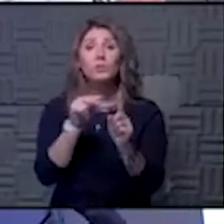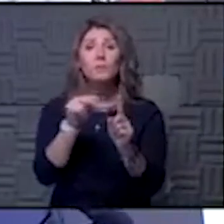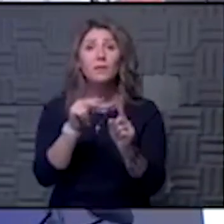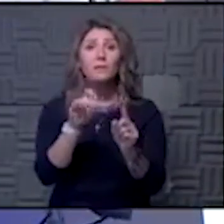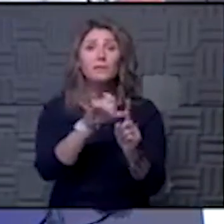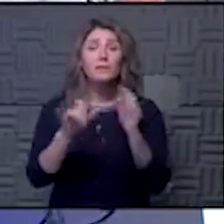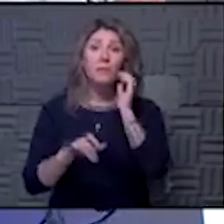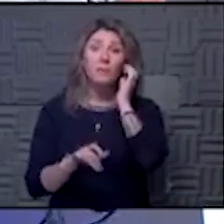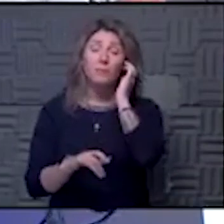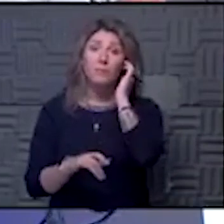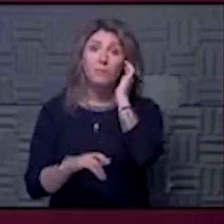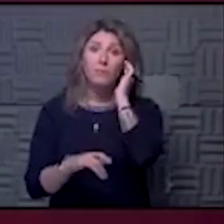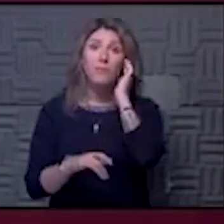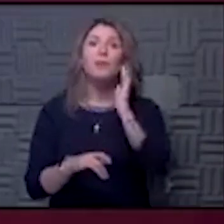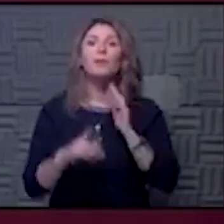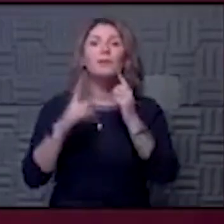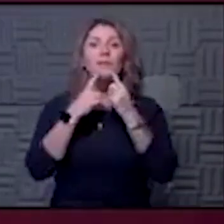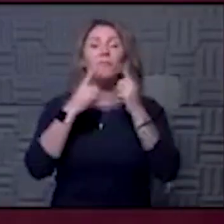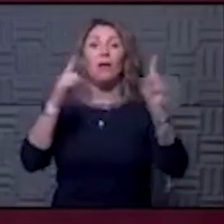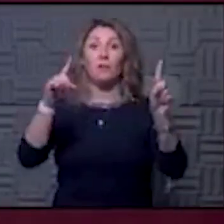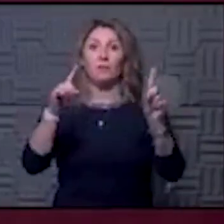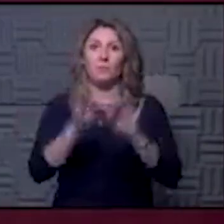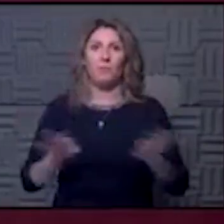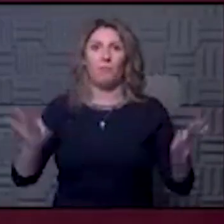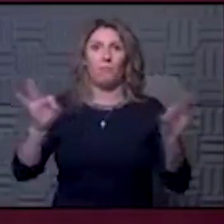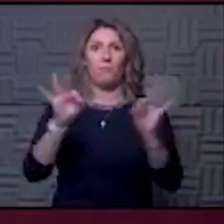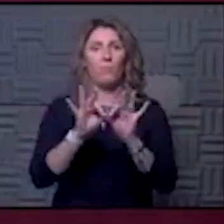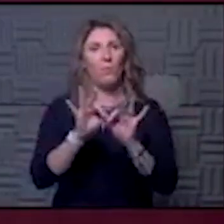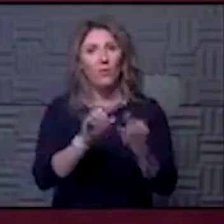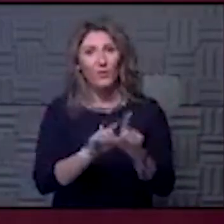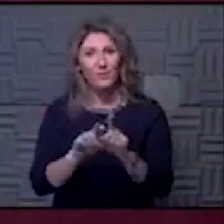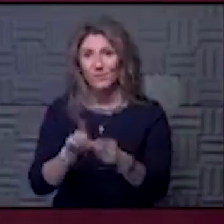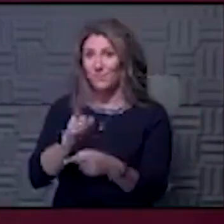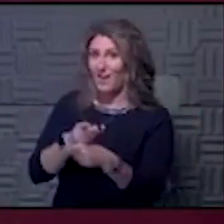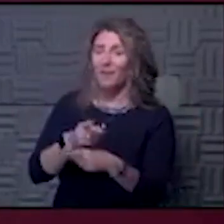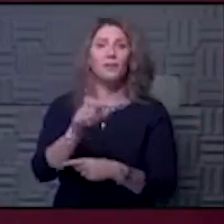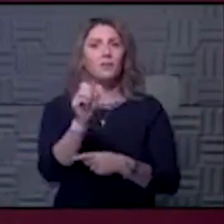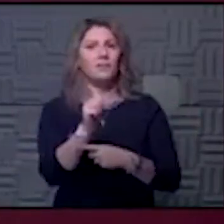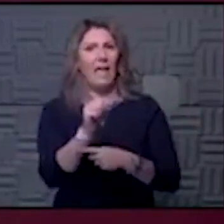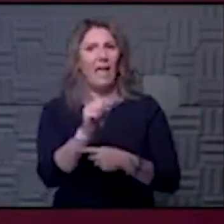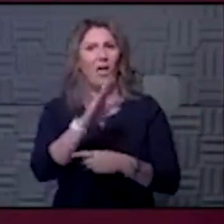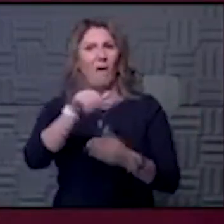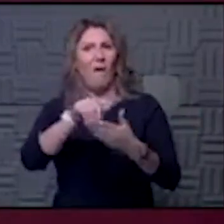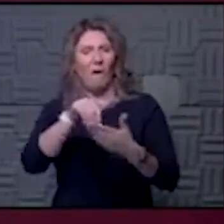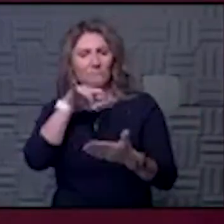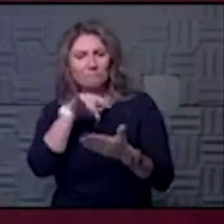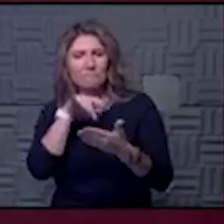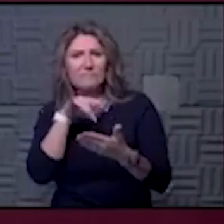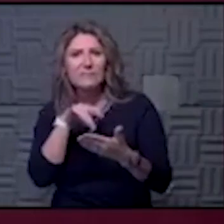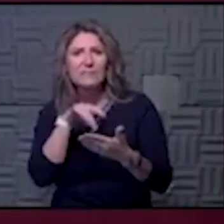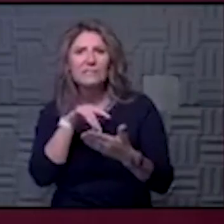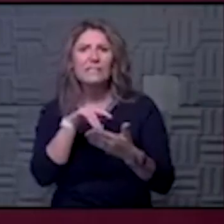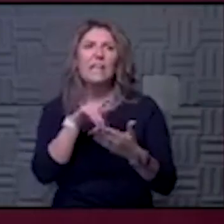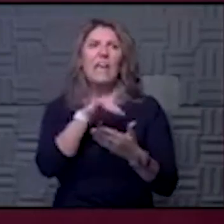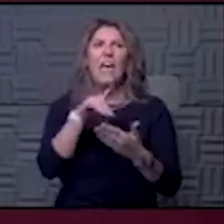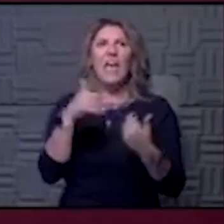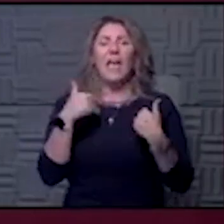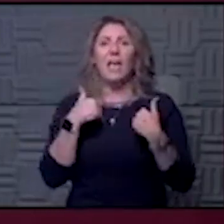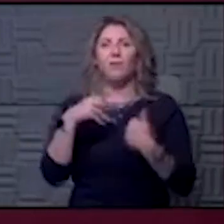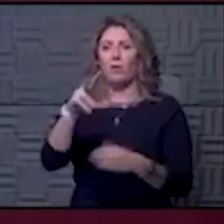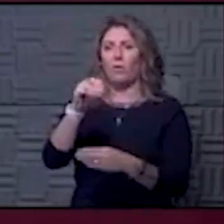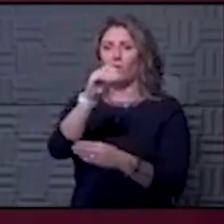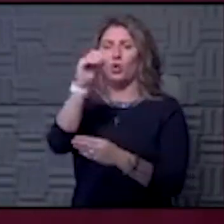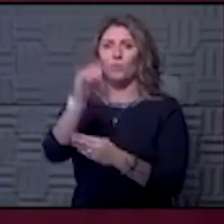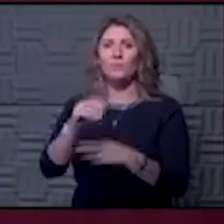same fact? Well, the effectiveness is important as well. Right? These trials are right now geared to have a 30% effectiveness.